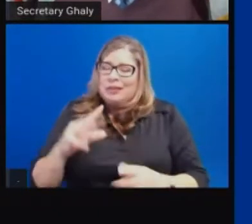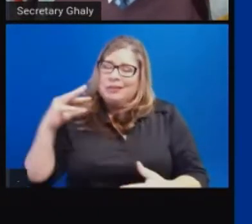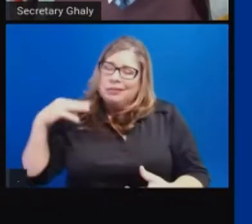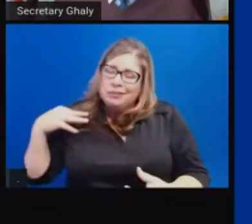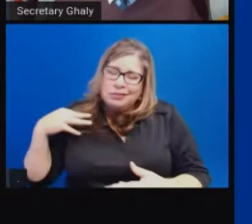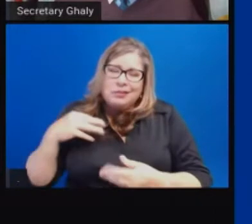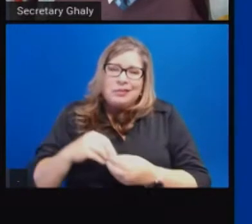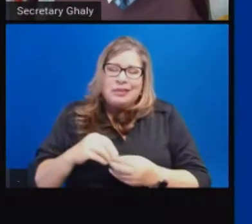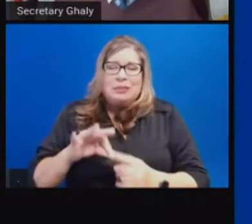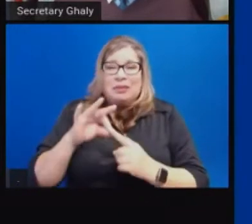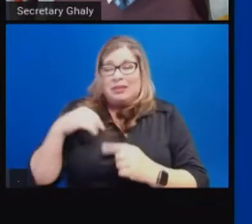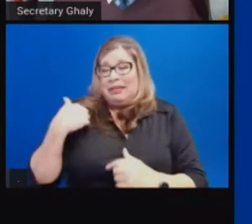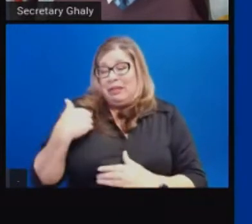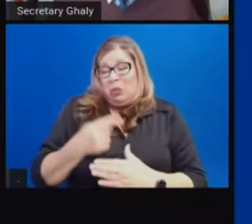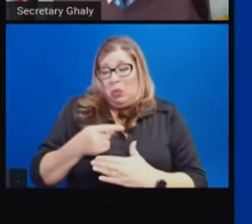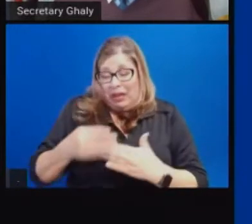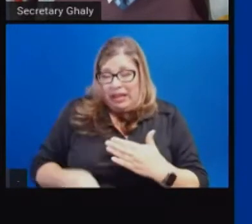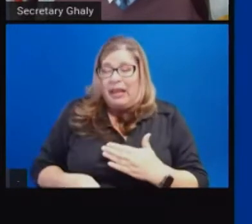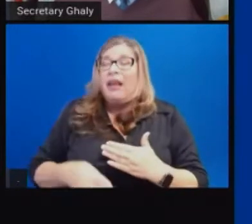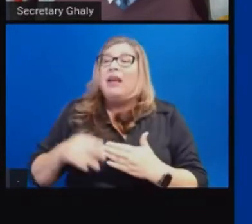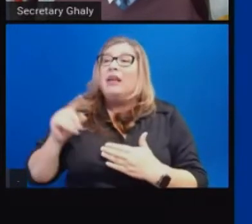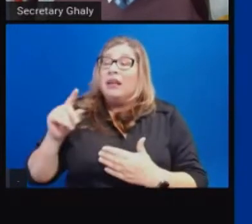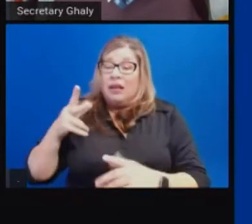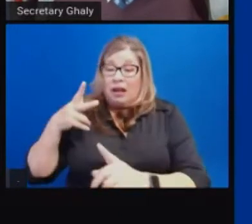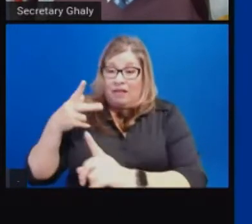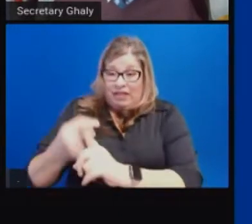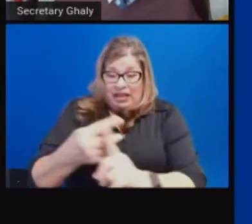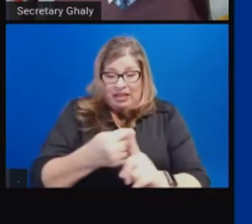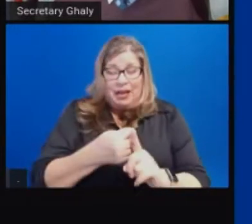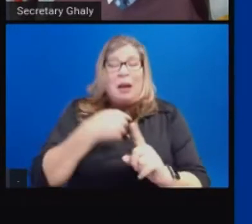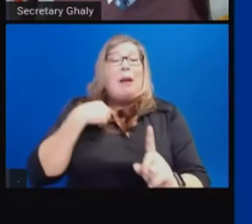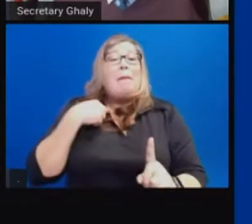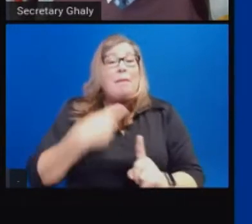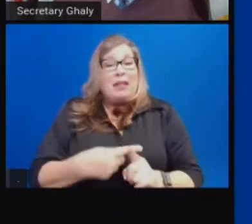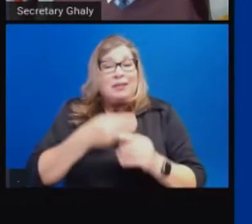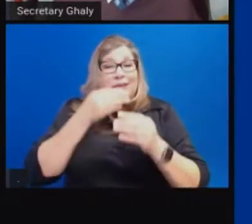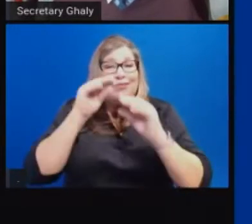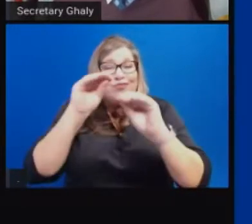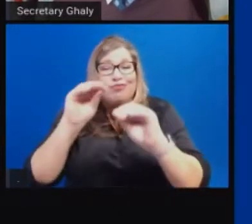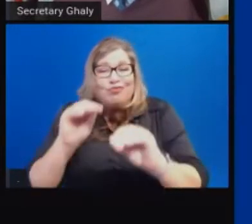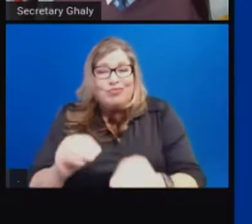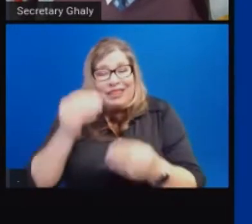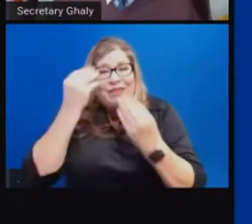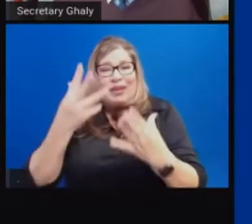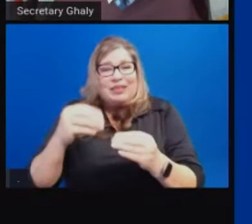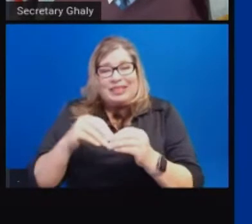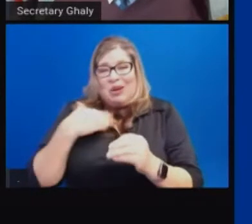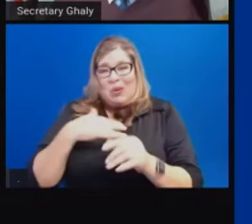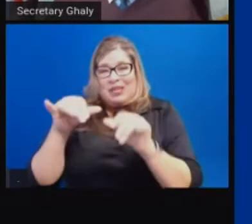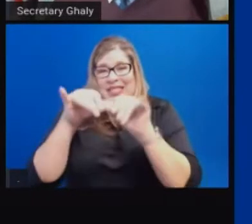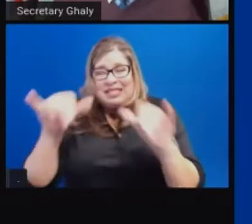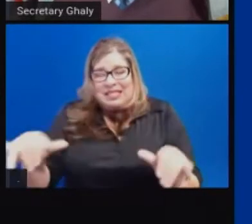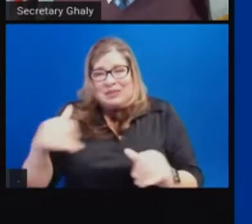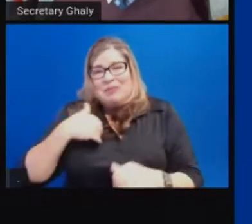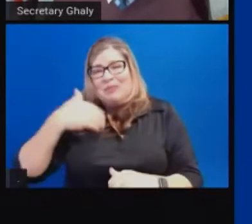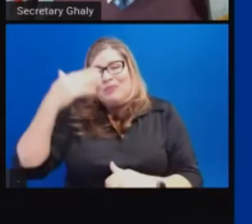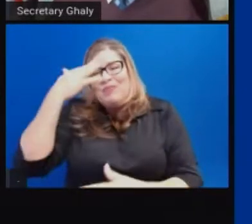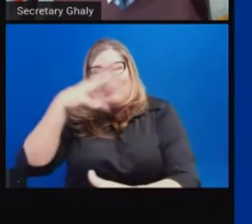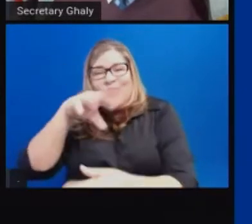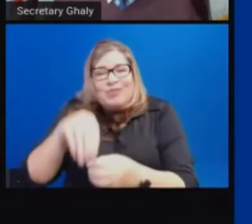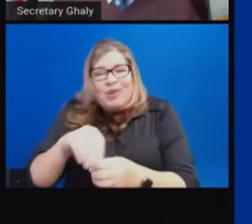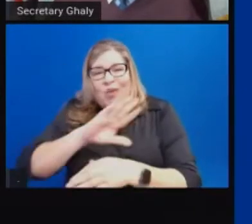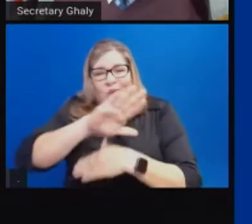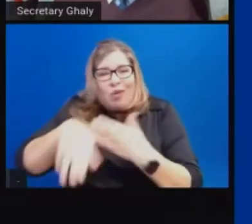especially this last weekend to get data entered into systems so we can capture the full essence, the full level of